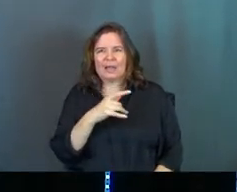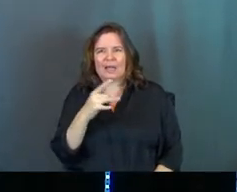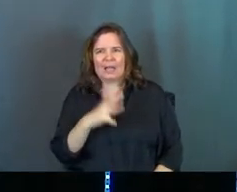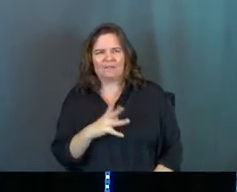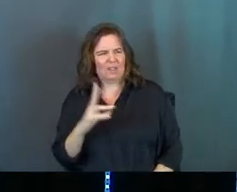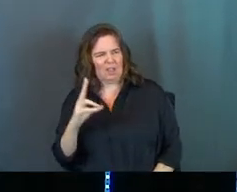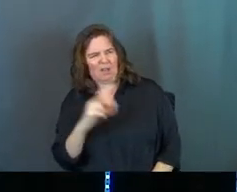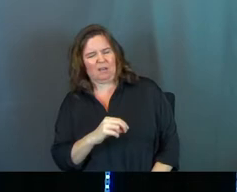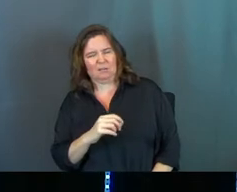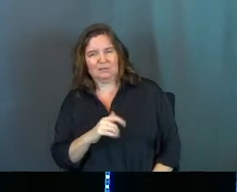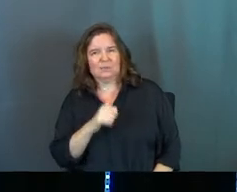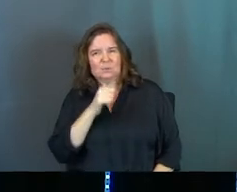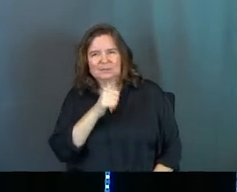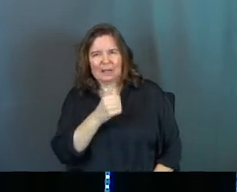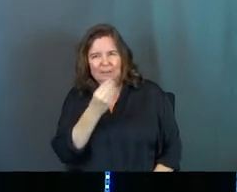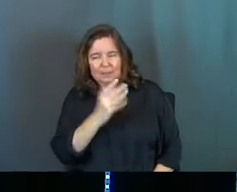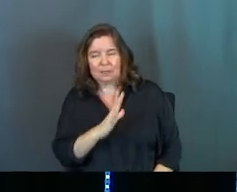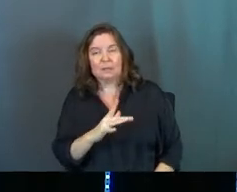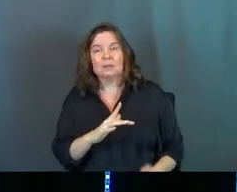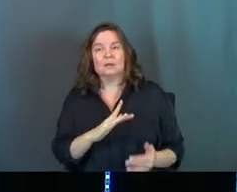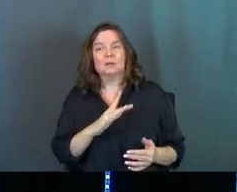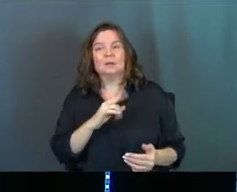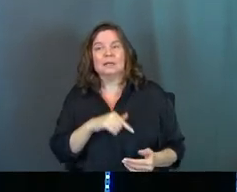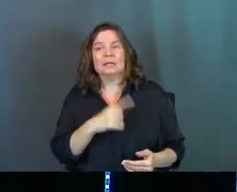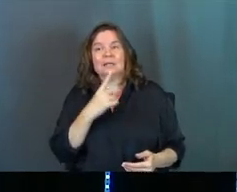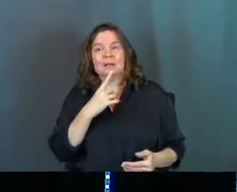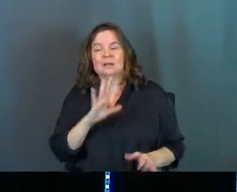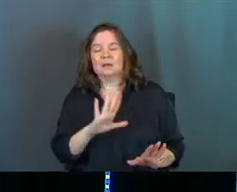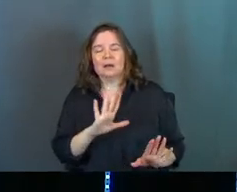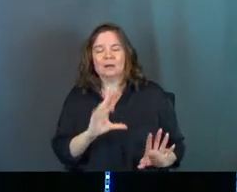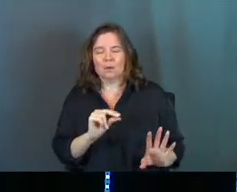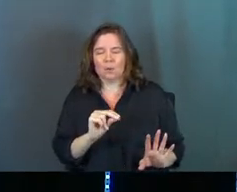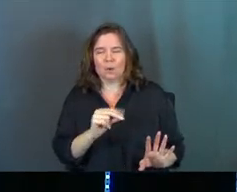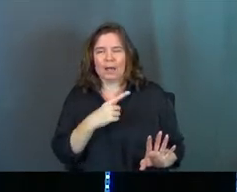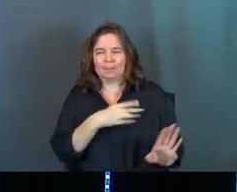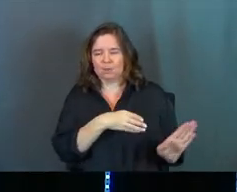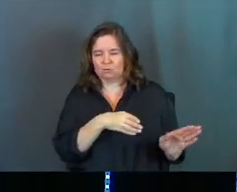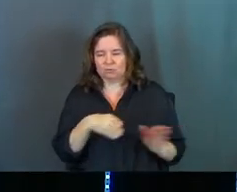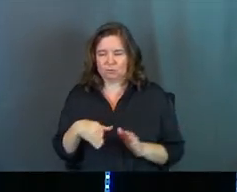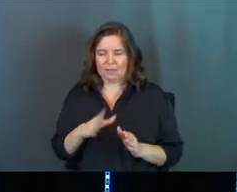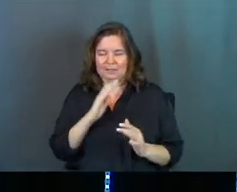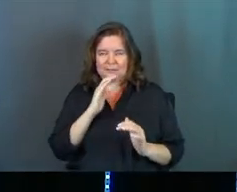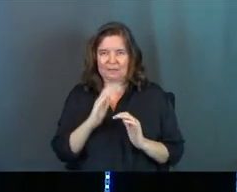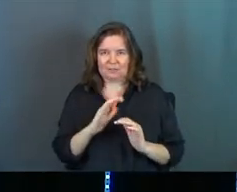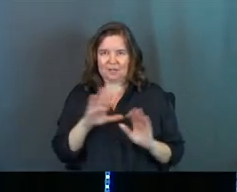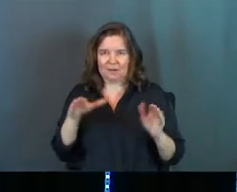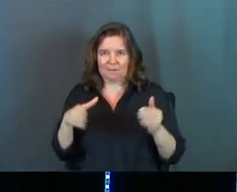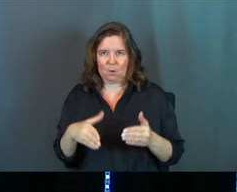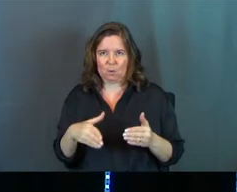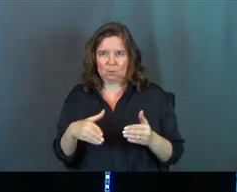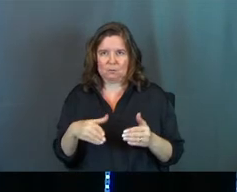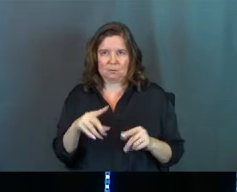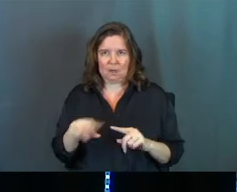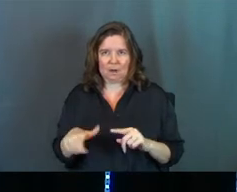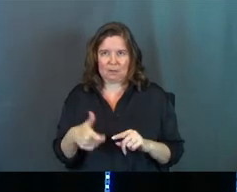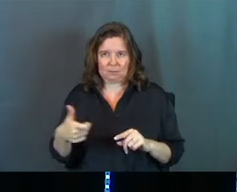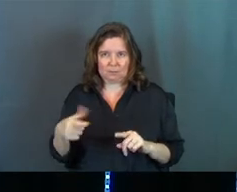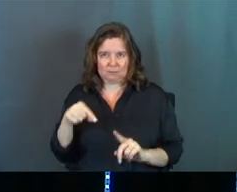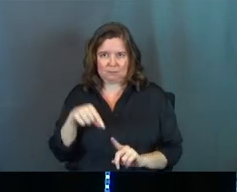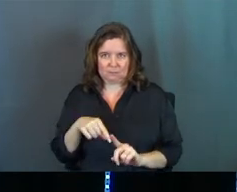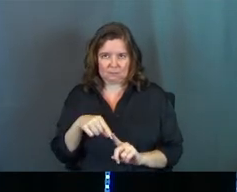a hateful, like, of course it's not disobedient. It's talking about Jesus. But it's like, he comes in, he goes, I'm actually going to redirect this conversation. I'm going to redirect this.